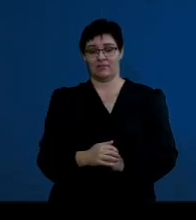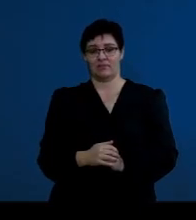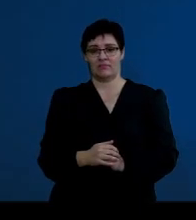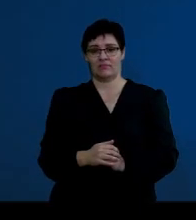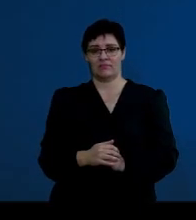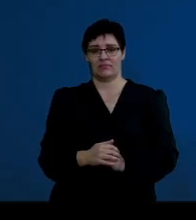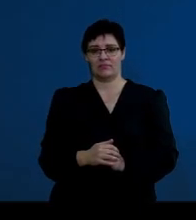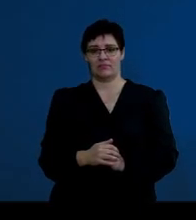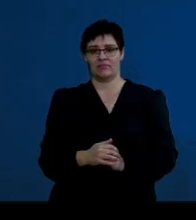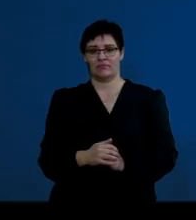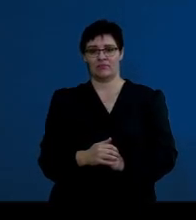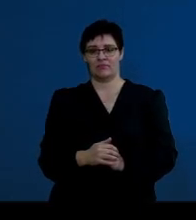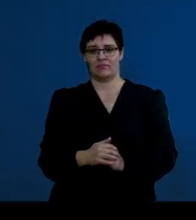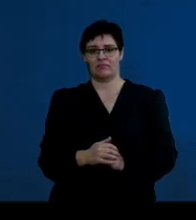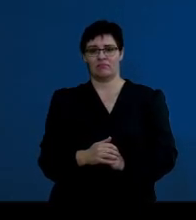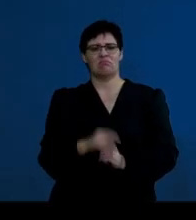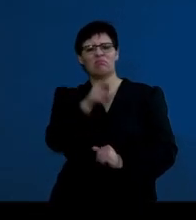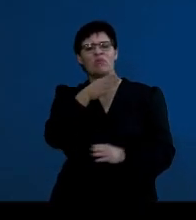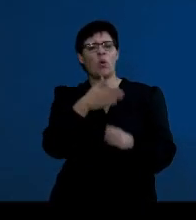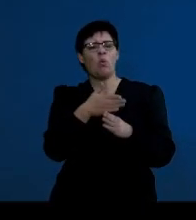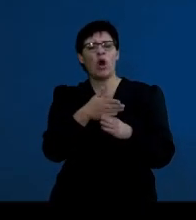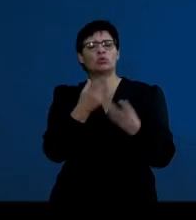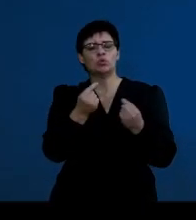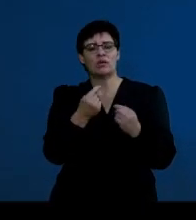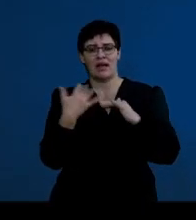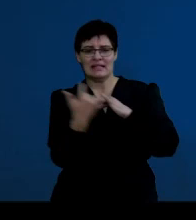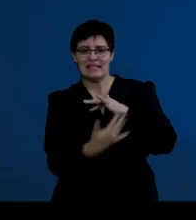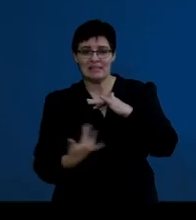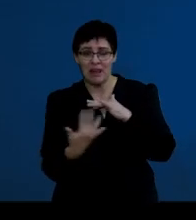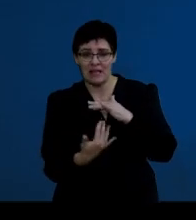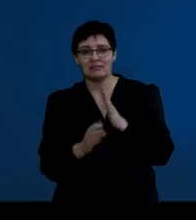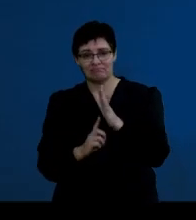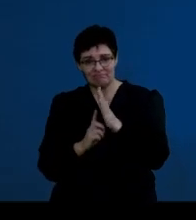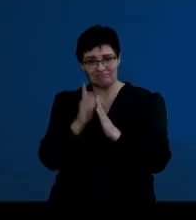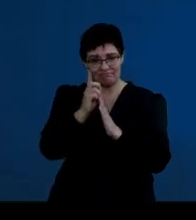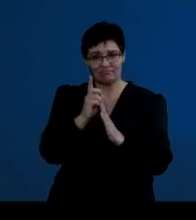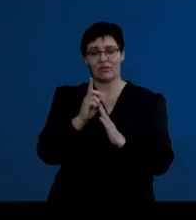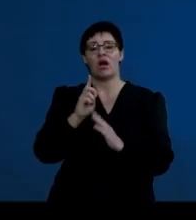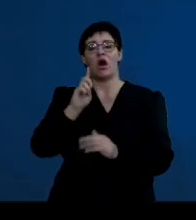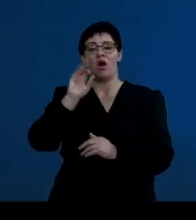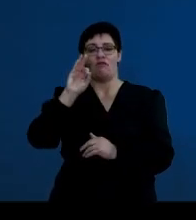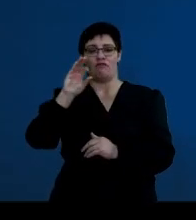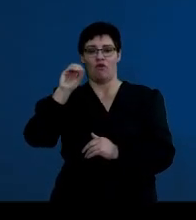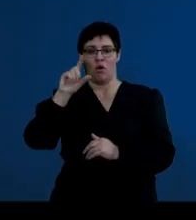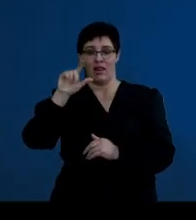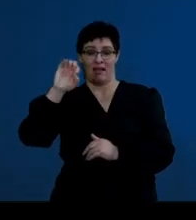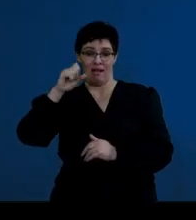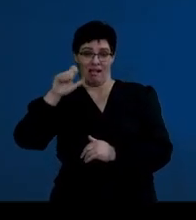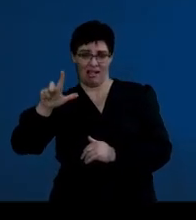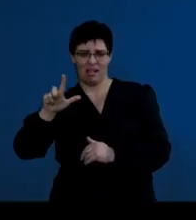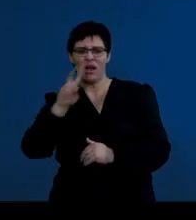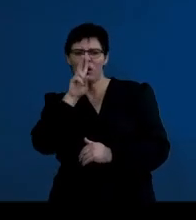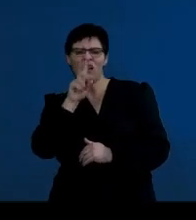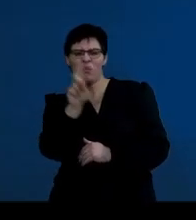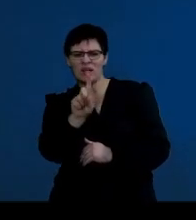Okay? And its function is to stimulate the development of the follicle. So, if we go back to the name of the hormone, it's called